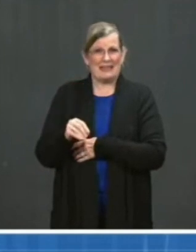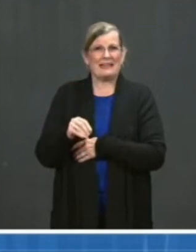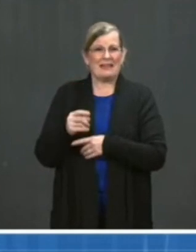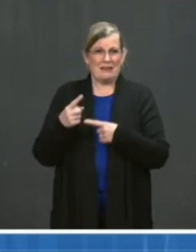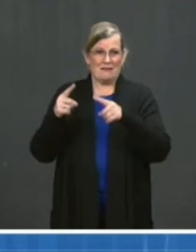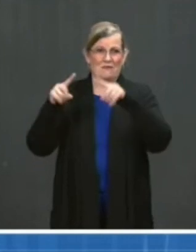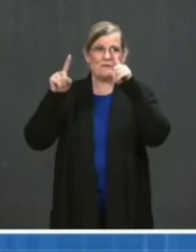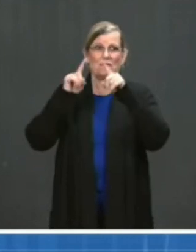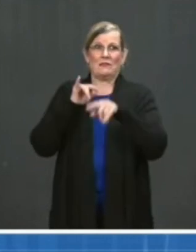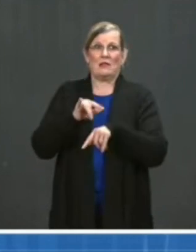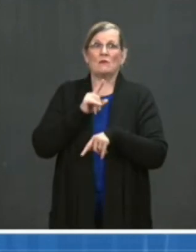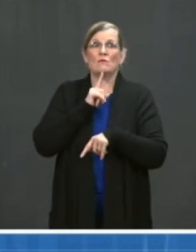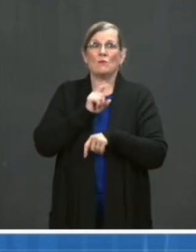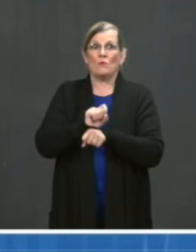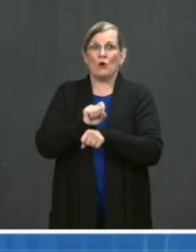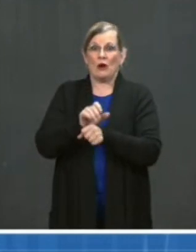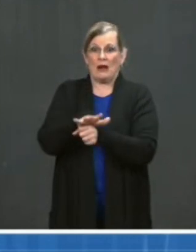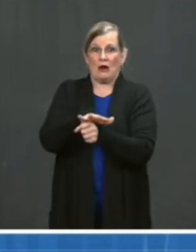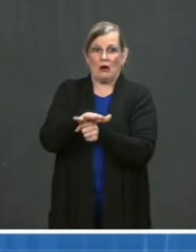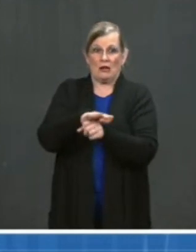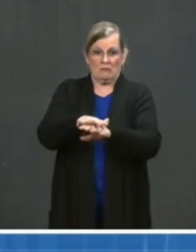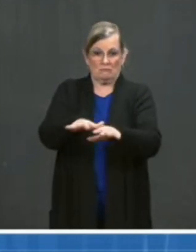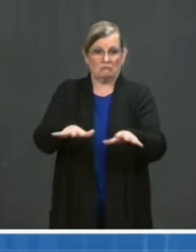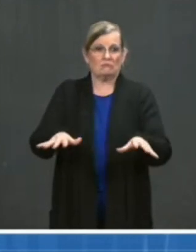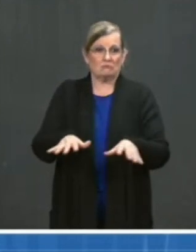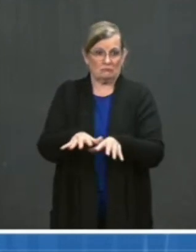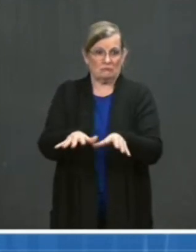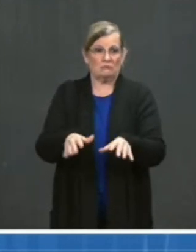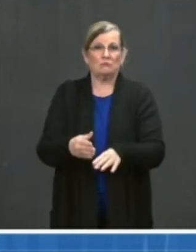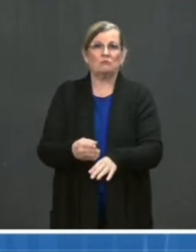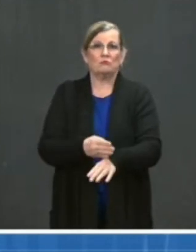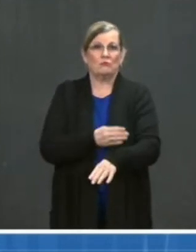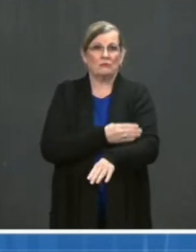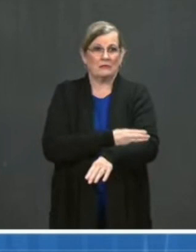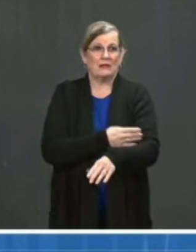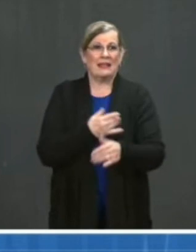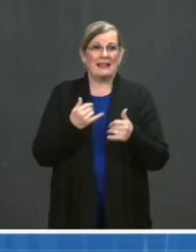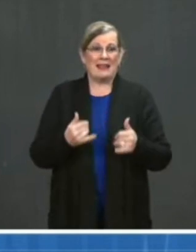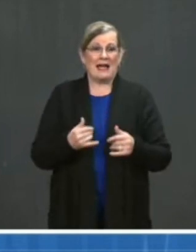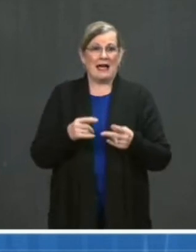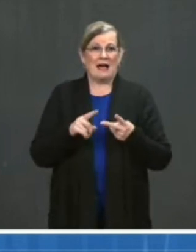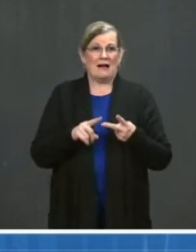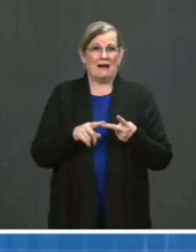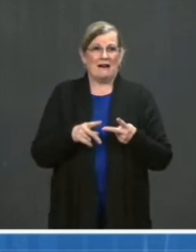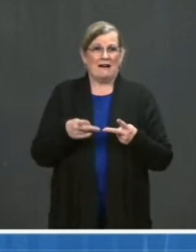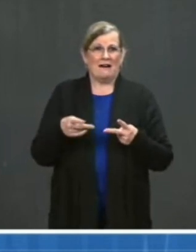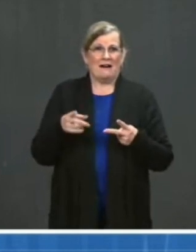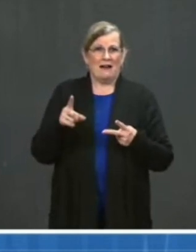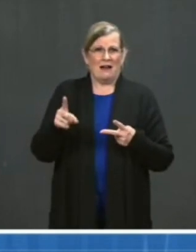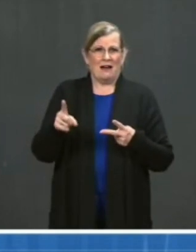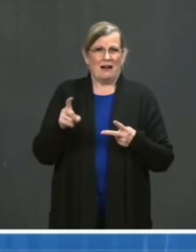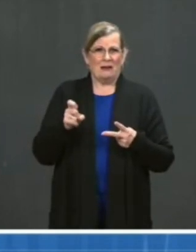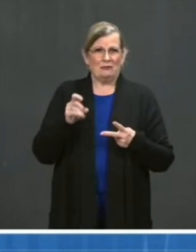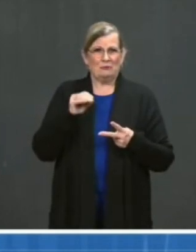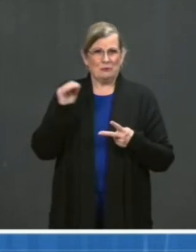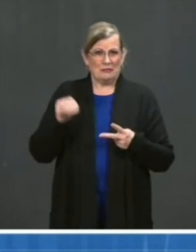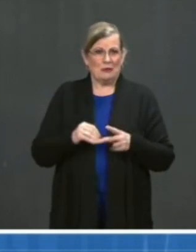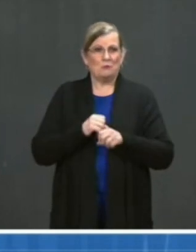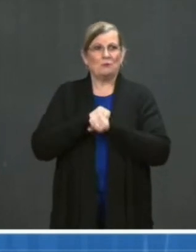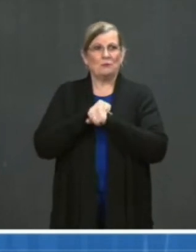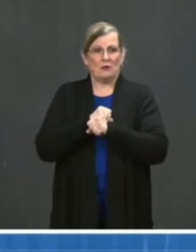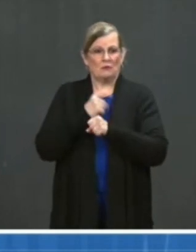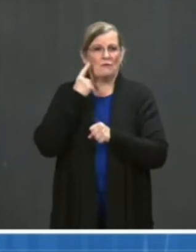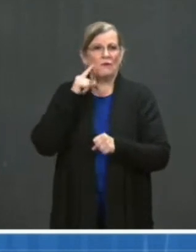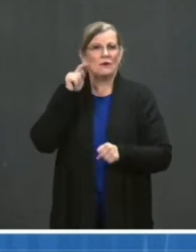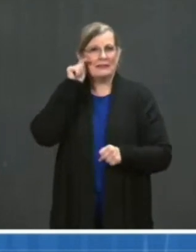there was a report from Pfizer about 100 percent protective in the adolescents, as well as vaccine protection in adults up to